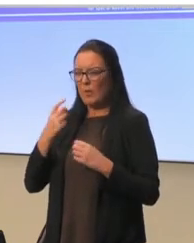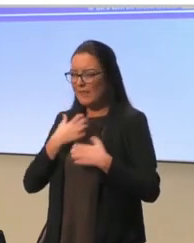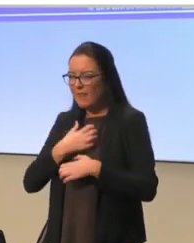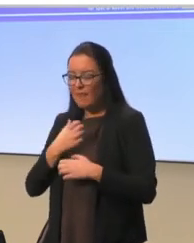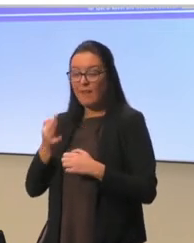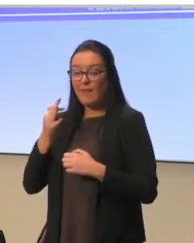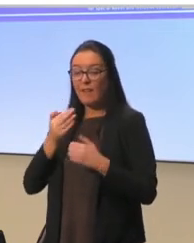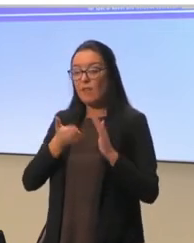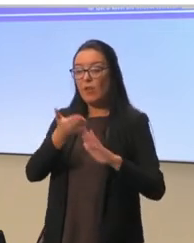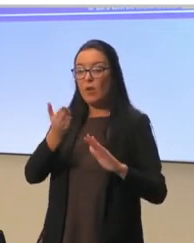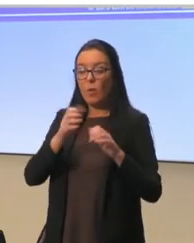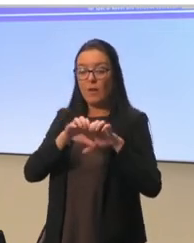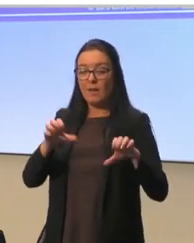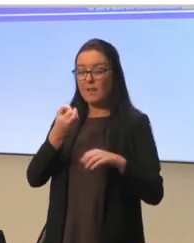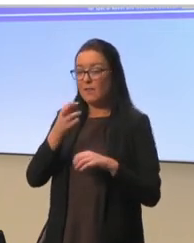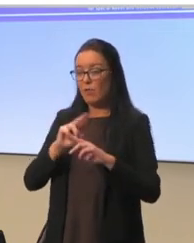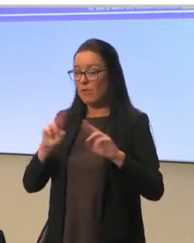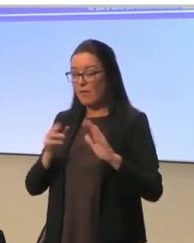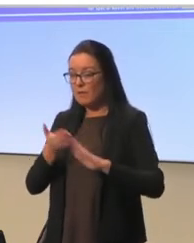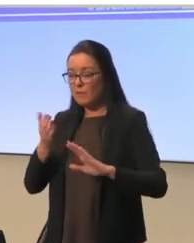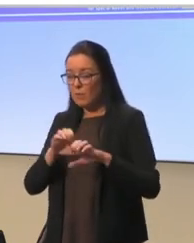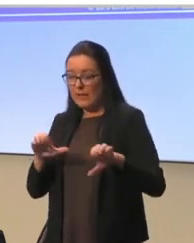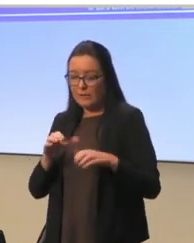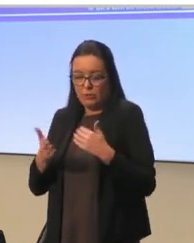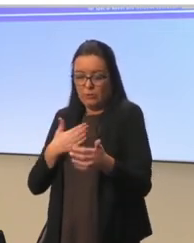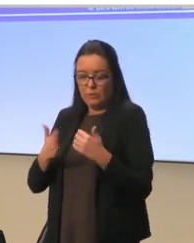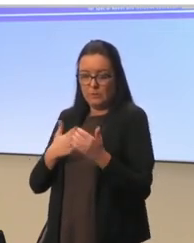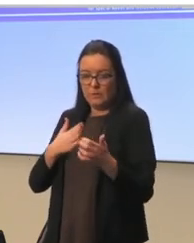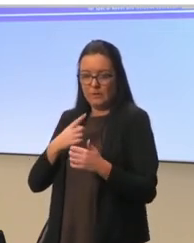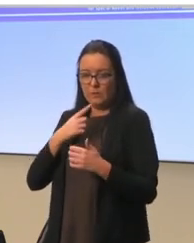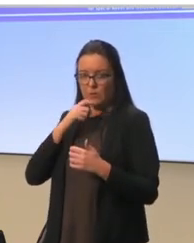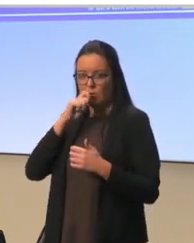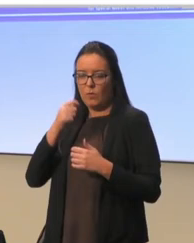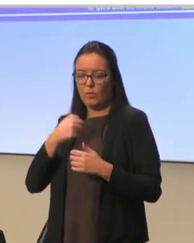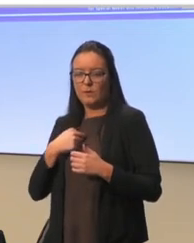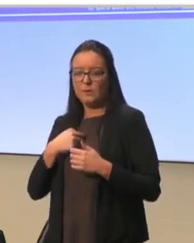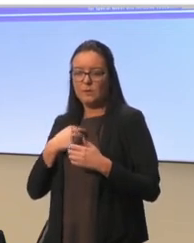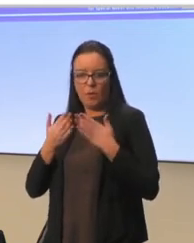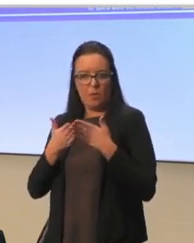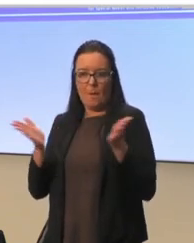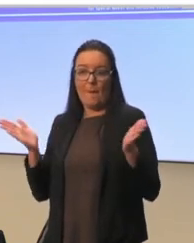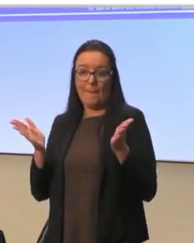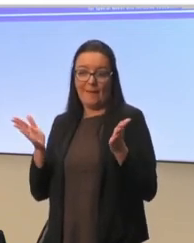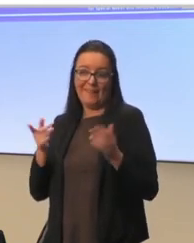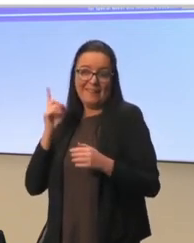classes or not. They were telling us they switched off the camera and started playing computer games. They were very open to us.